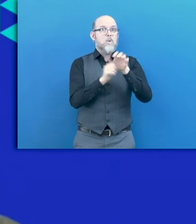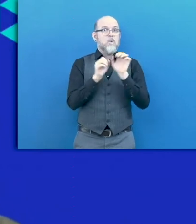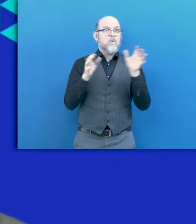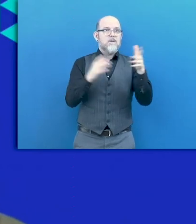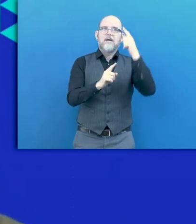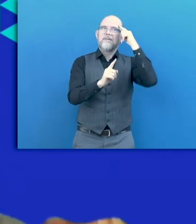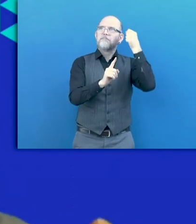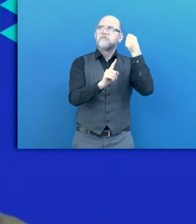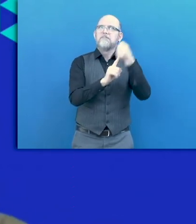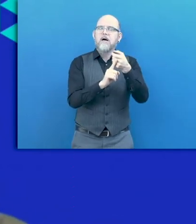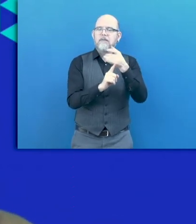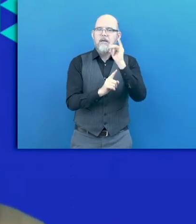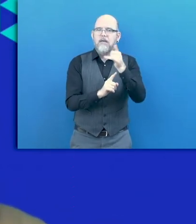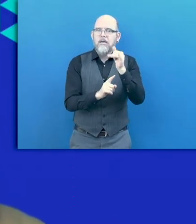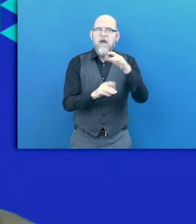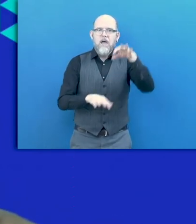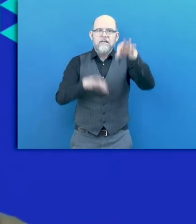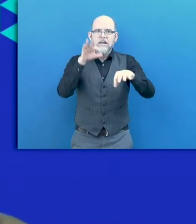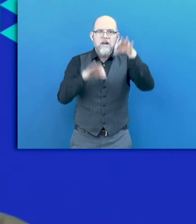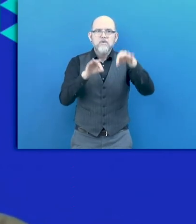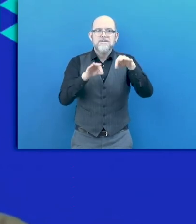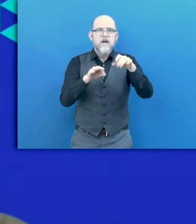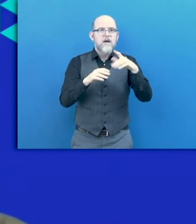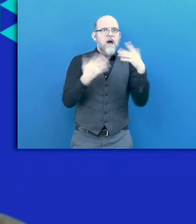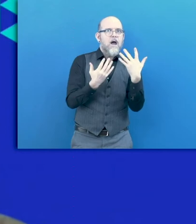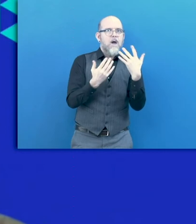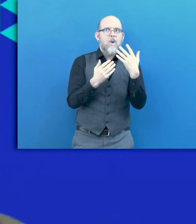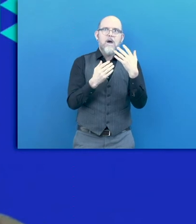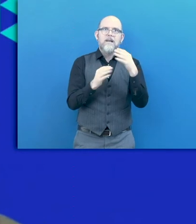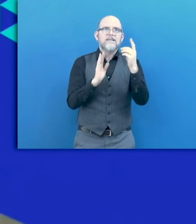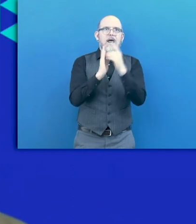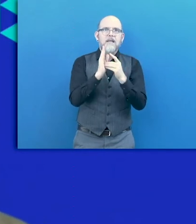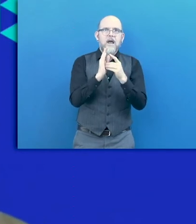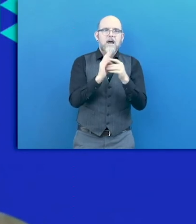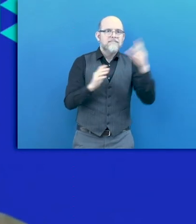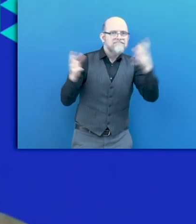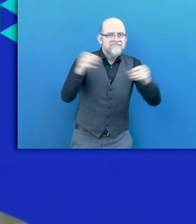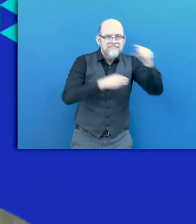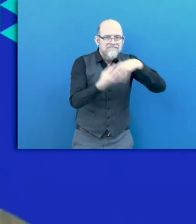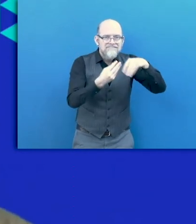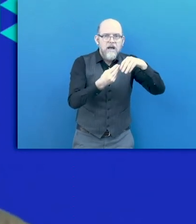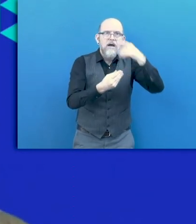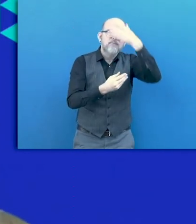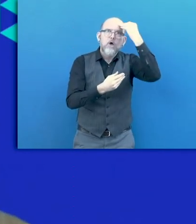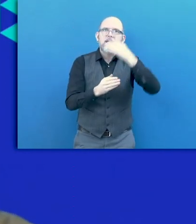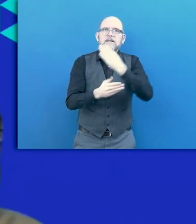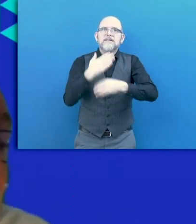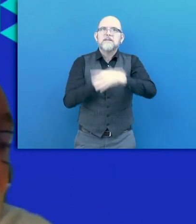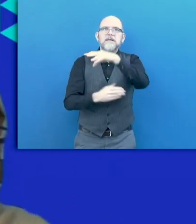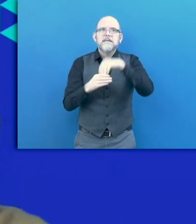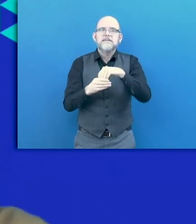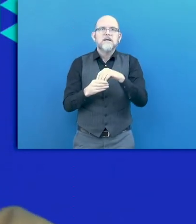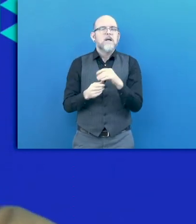-19, disability has not featured. So we have not been able to obtain the statistics on the impact on